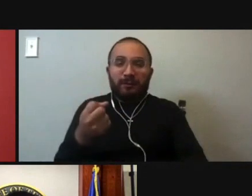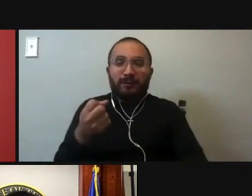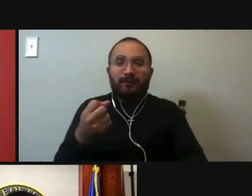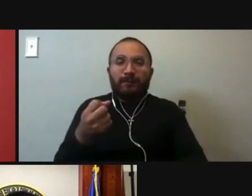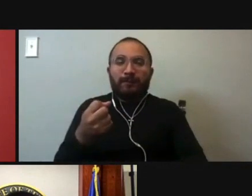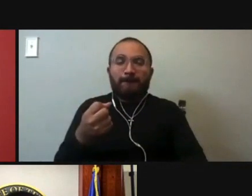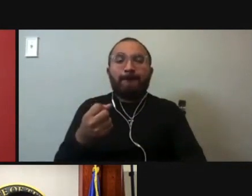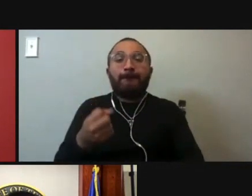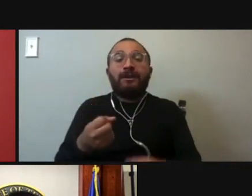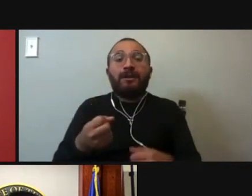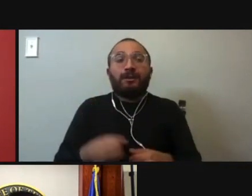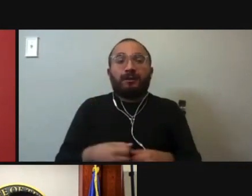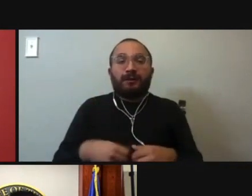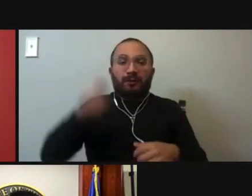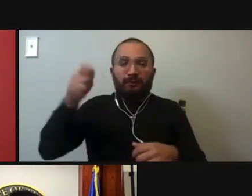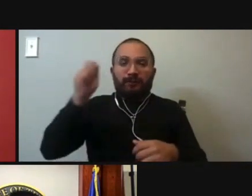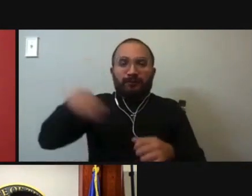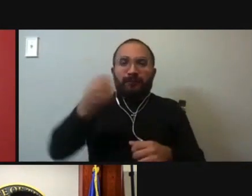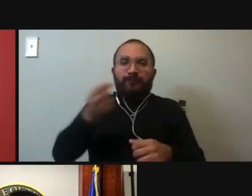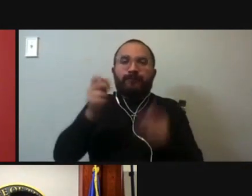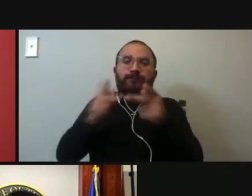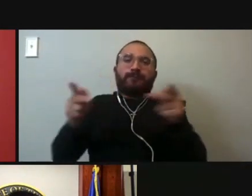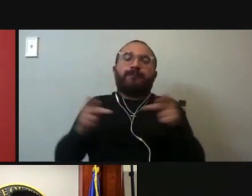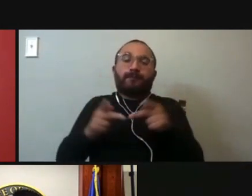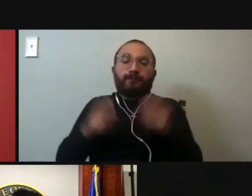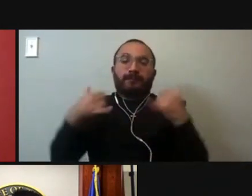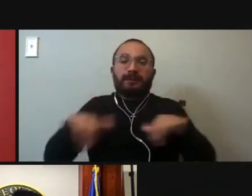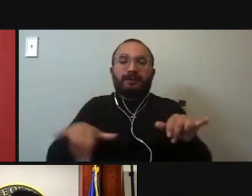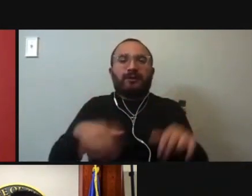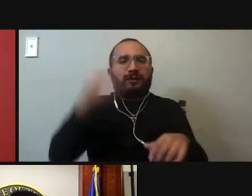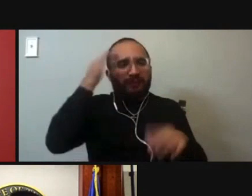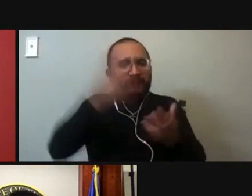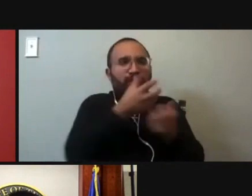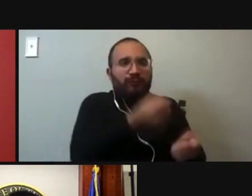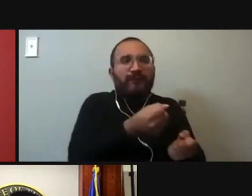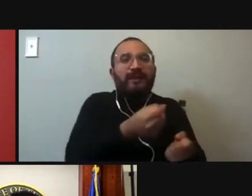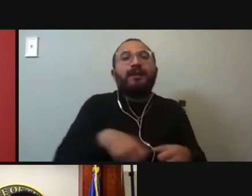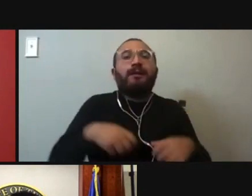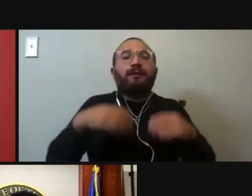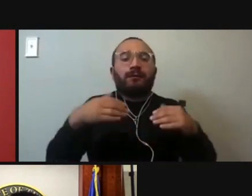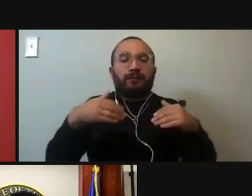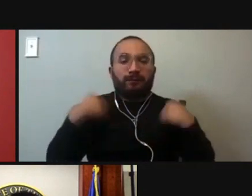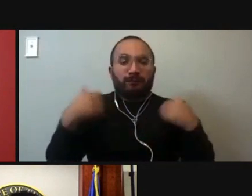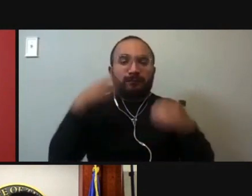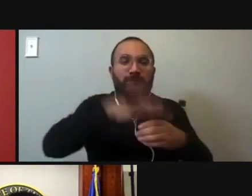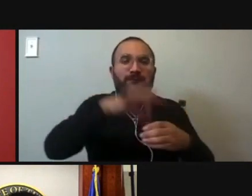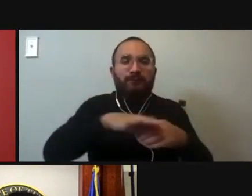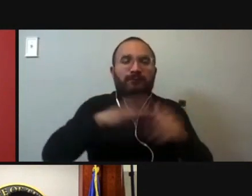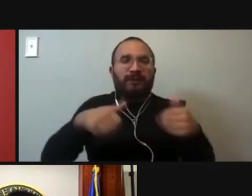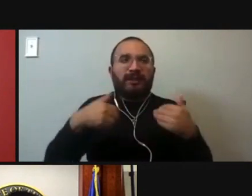office. And I know, though, that with the confidence of the youth, of being more informed, that we can fully achieve such dignity